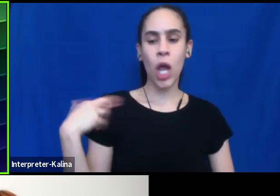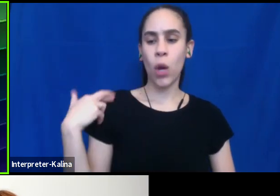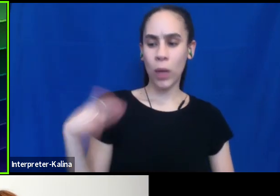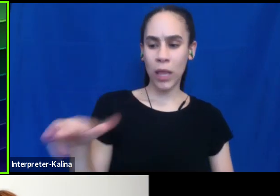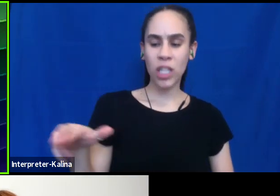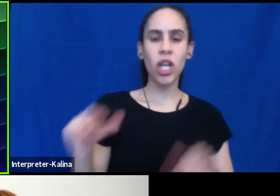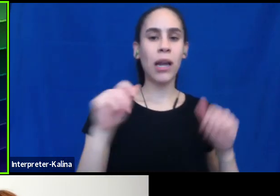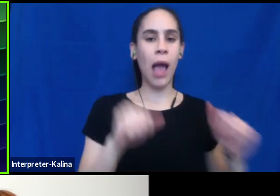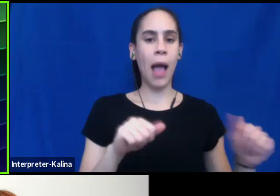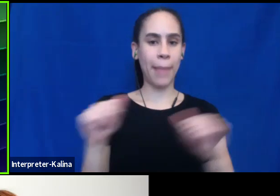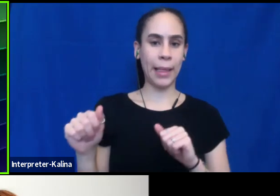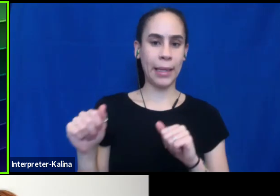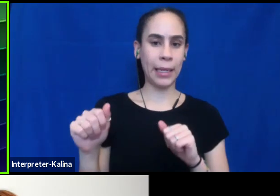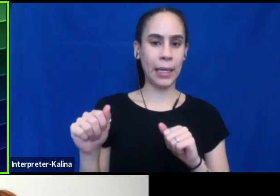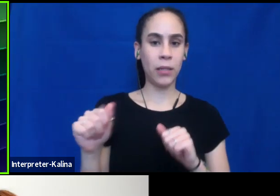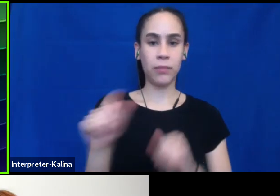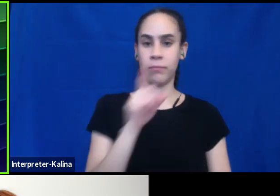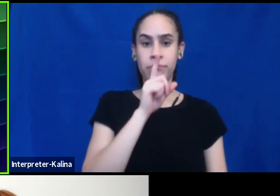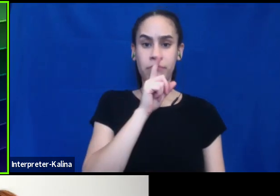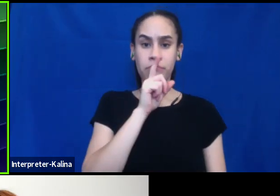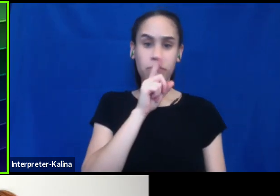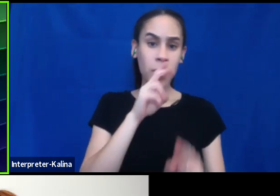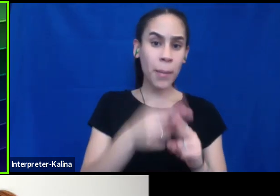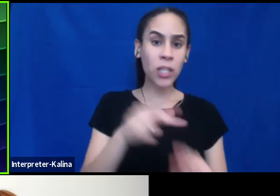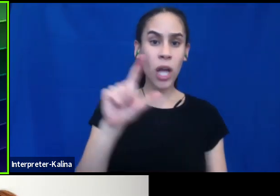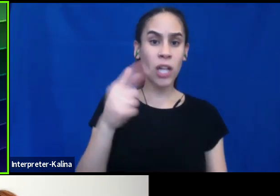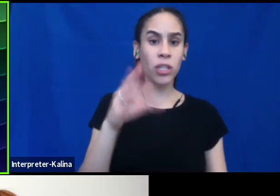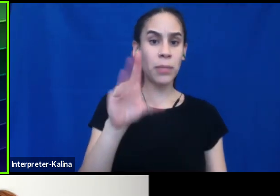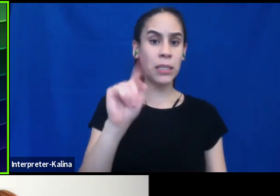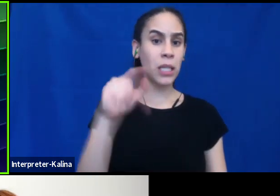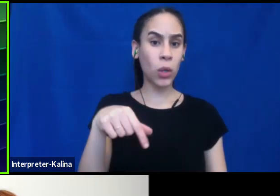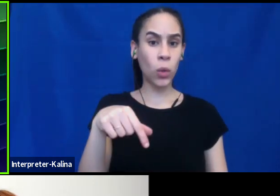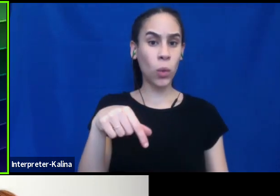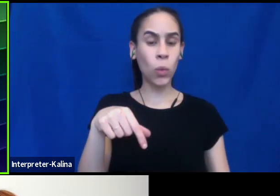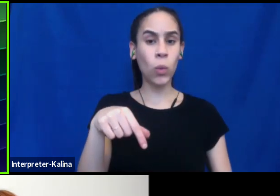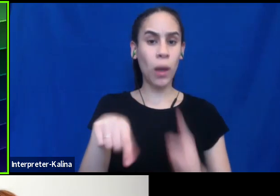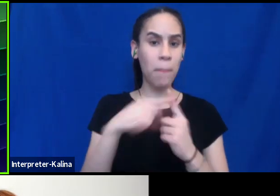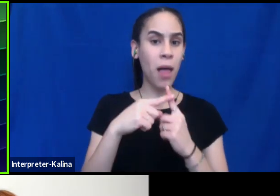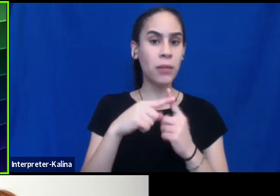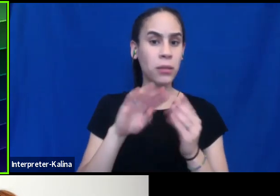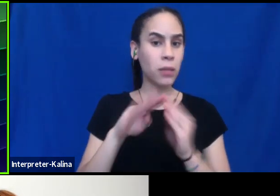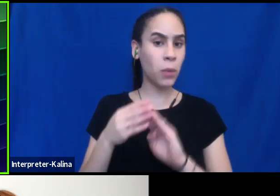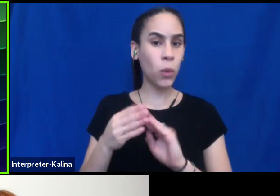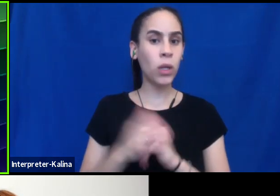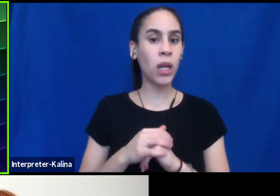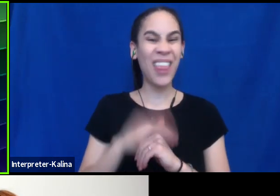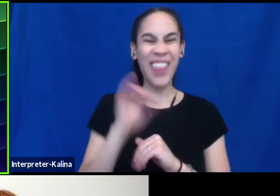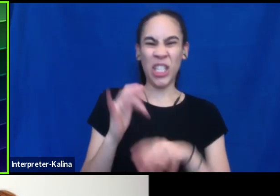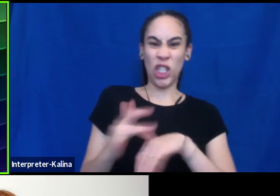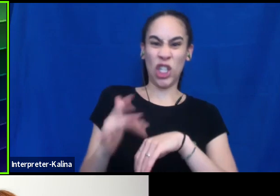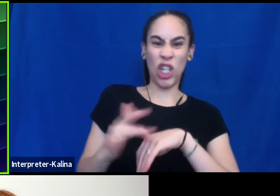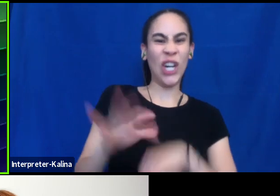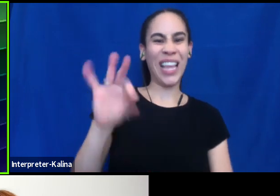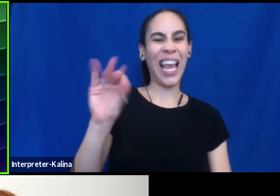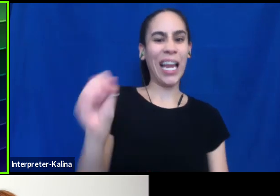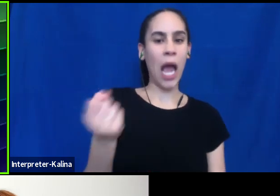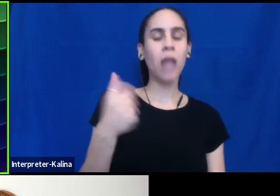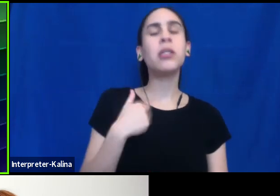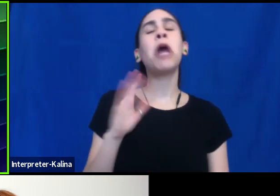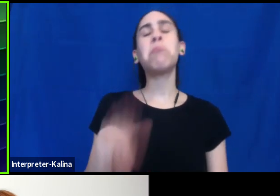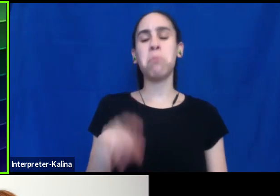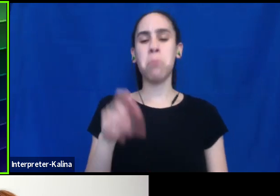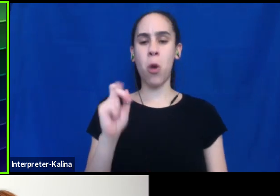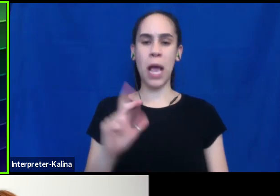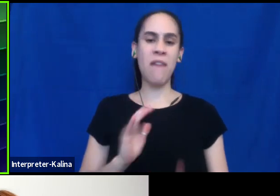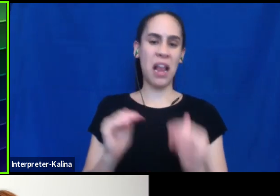and we didn't talk about LGBTQ plus stuff, but people, communities, um, that was early nineties. So I'm like, okay, you know, fair,